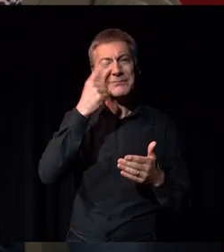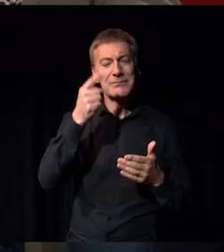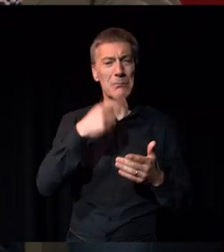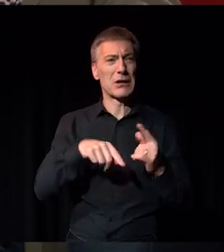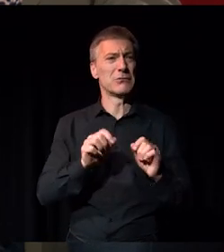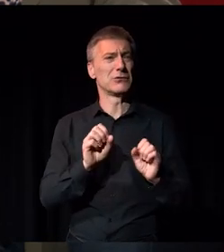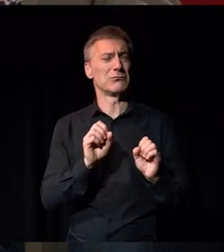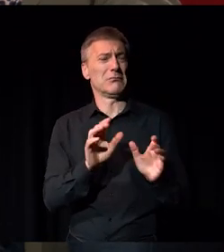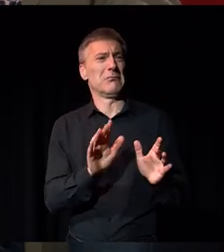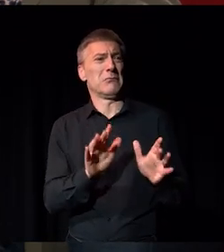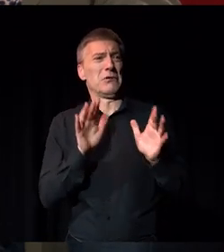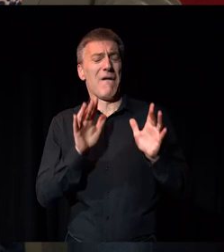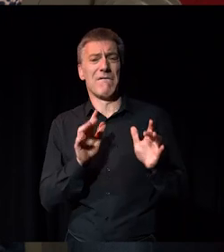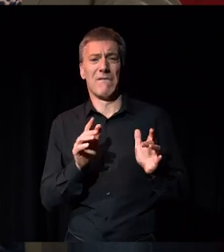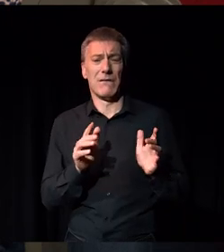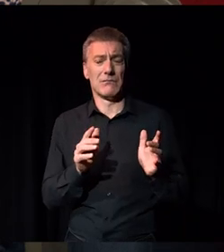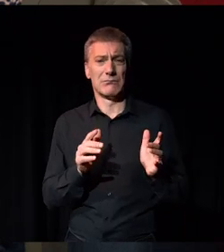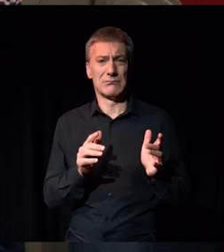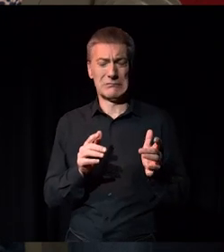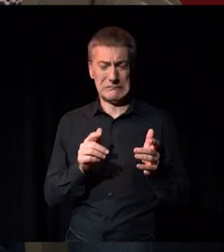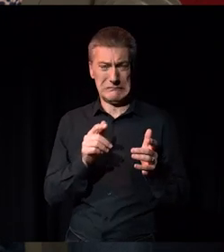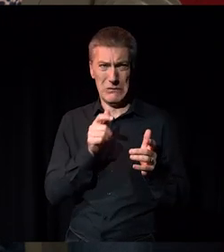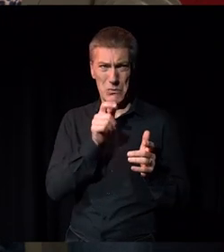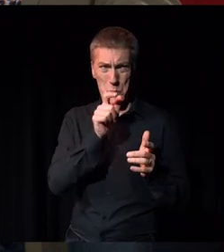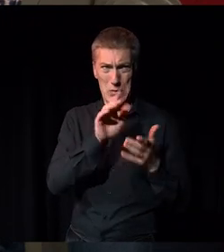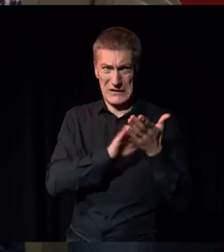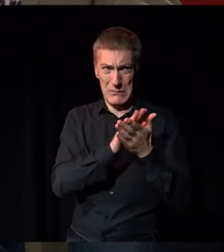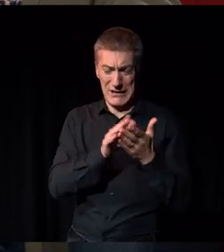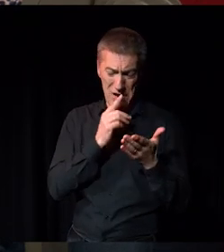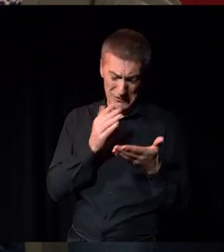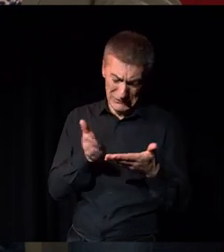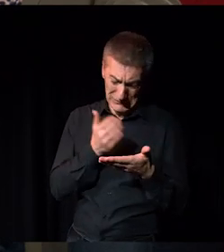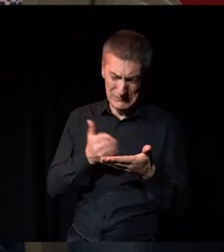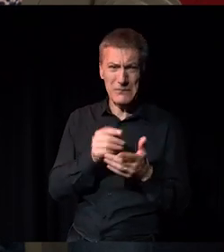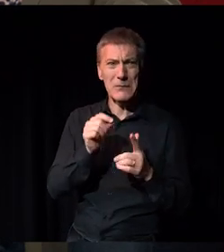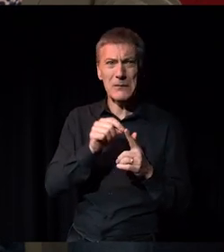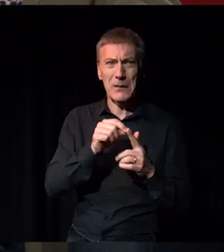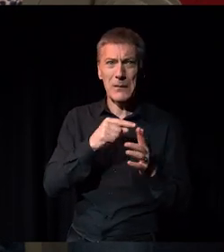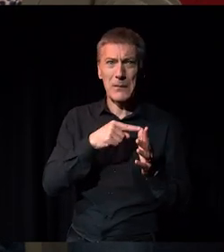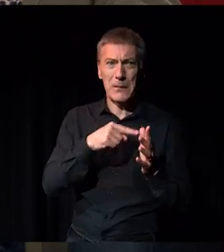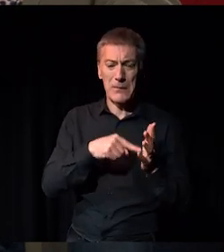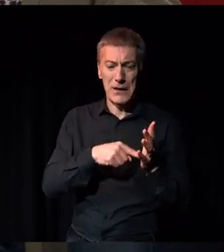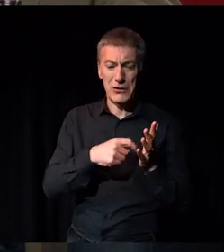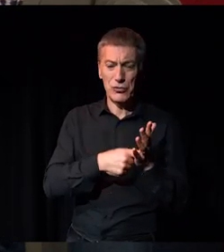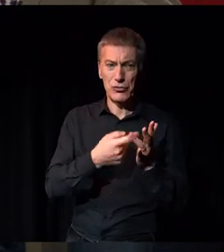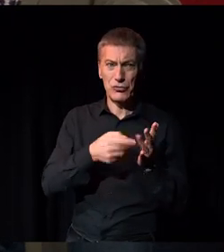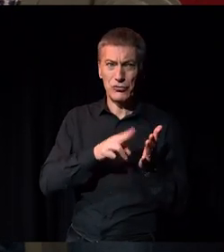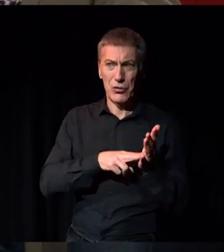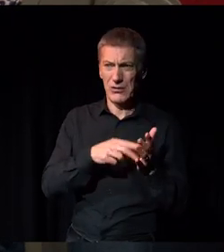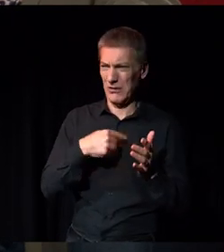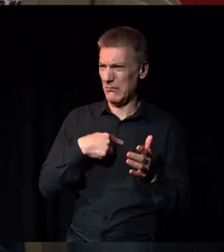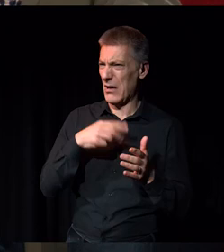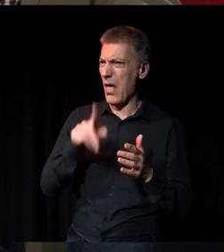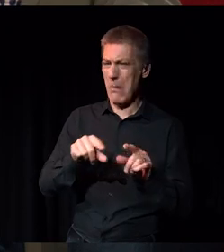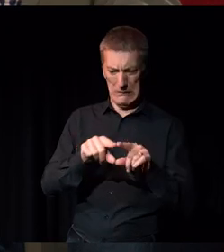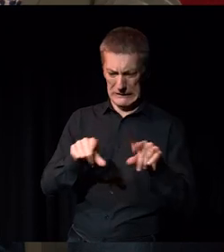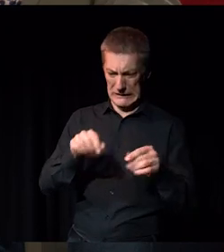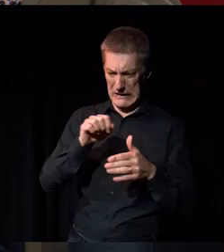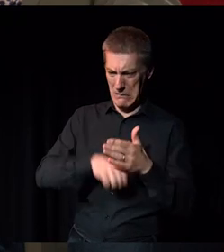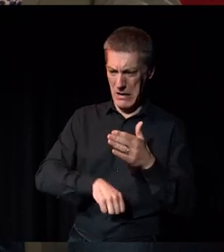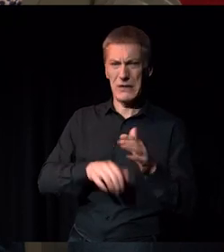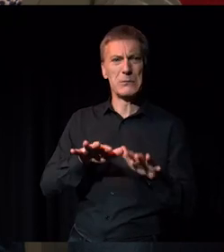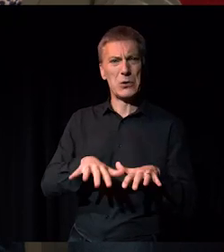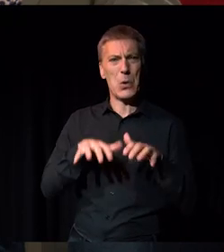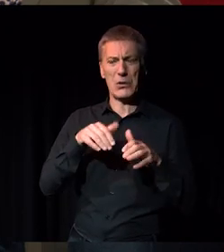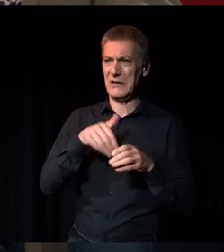alienates, that people have to kind of look up in a dictionary to understand what a patron is, when you think you're just a ticket buyer or an audience